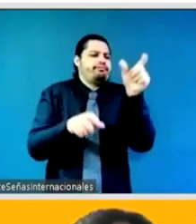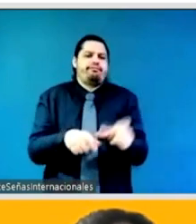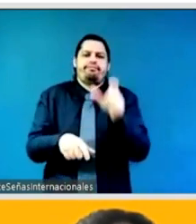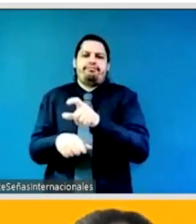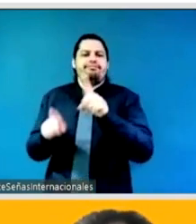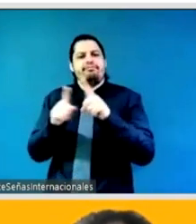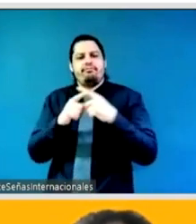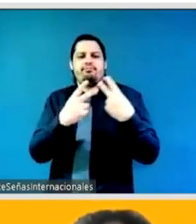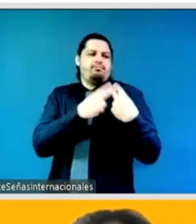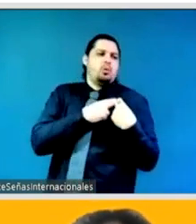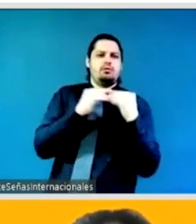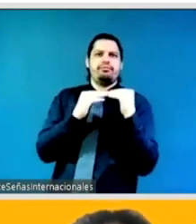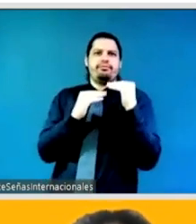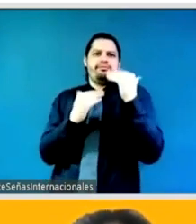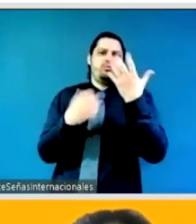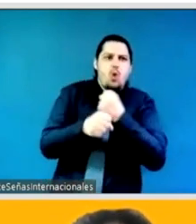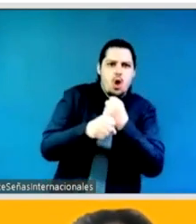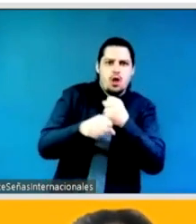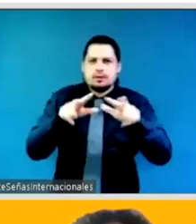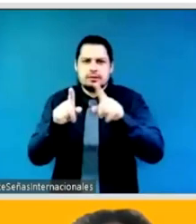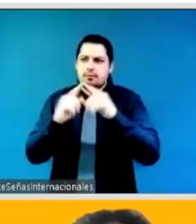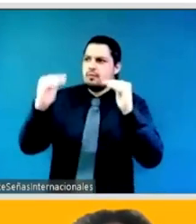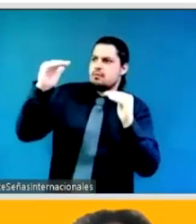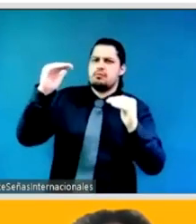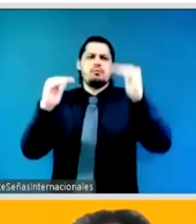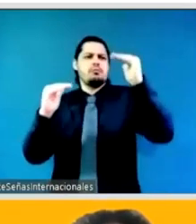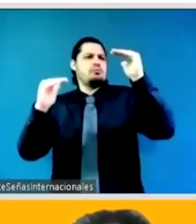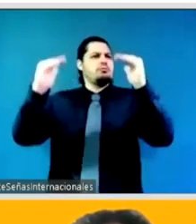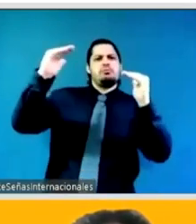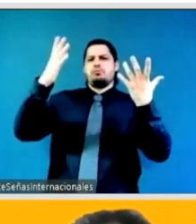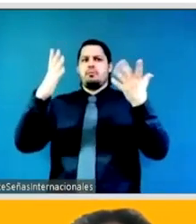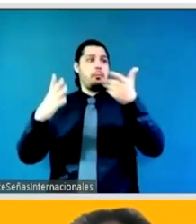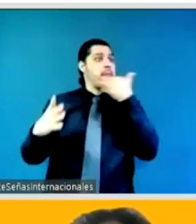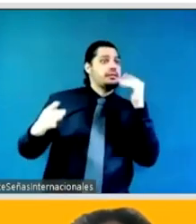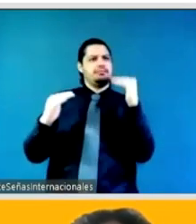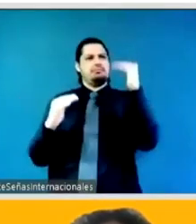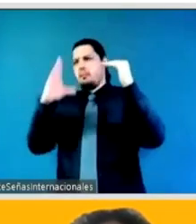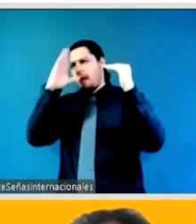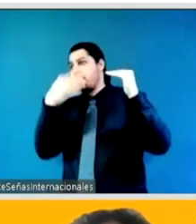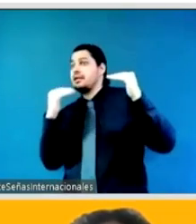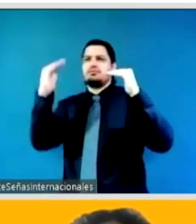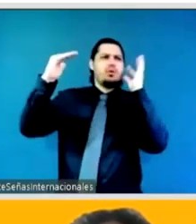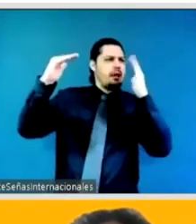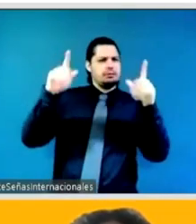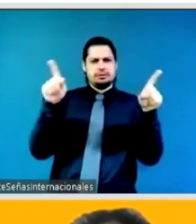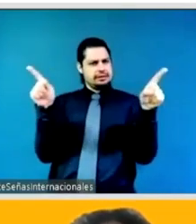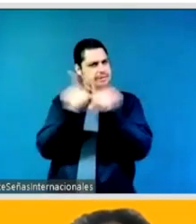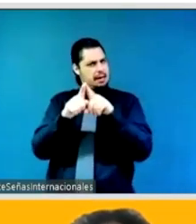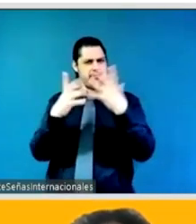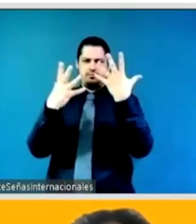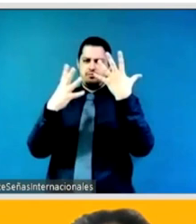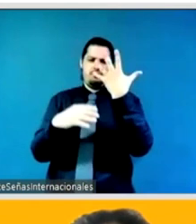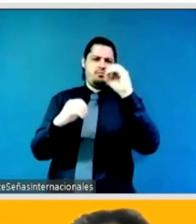at the numbers we are ensuring that meaningful participation is achieving through